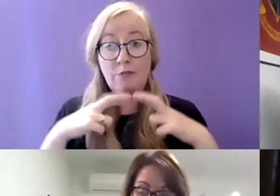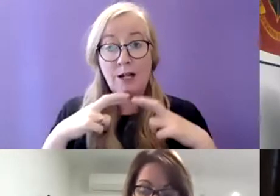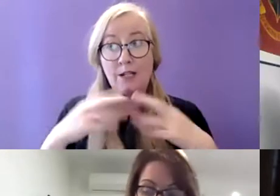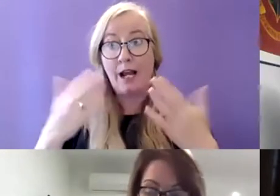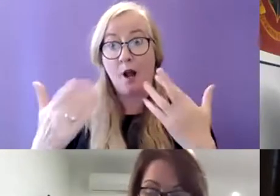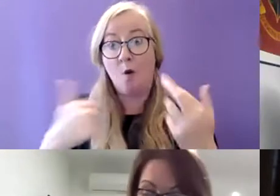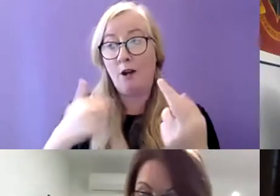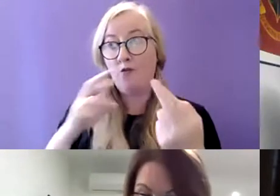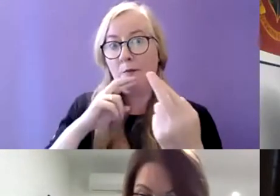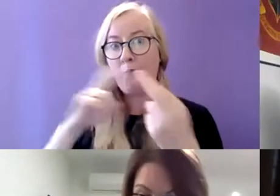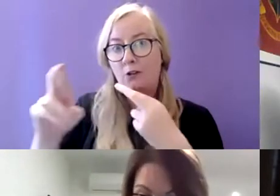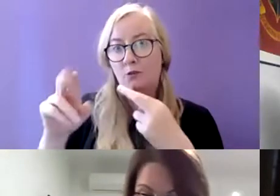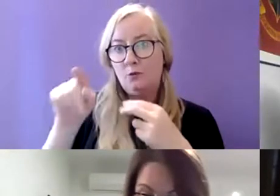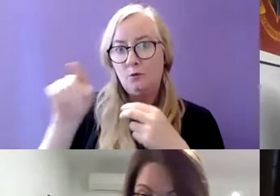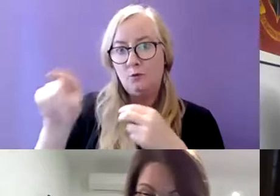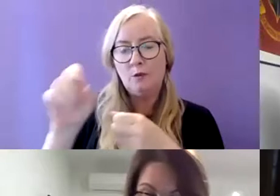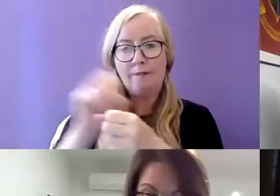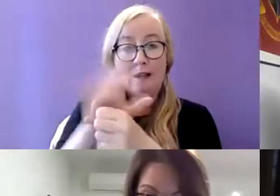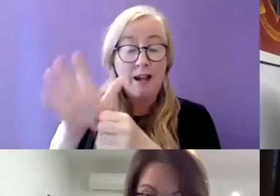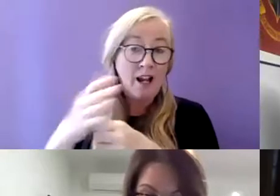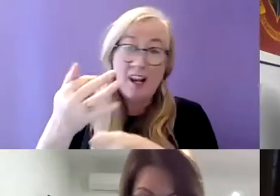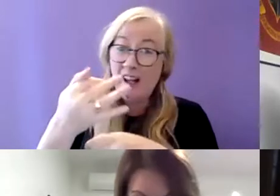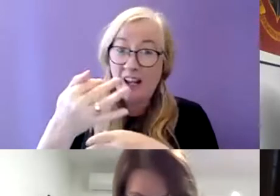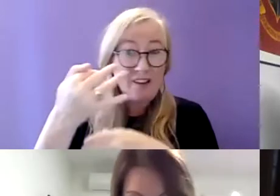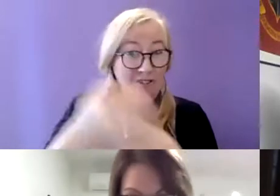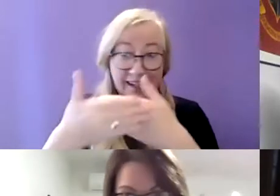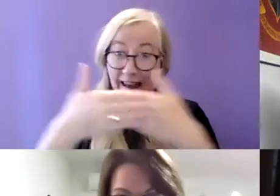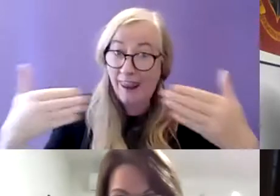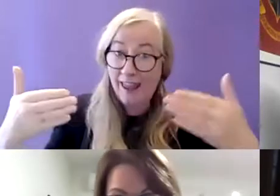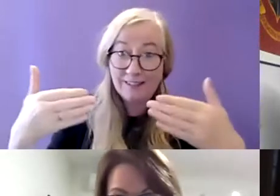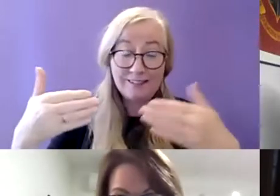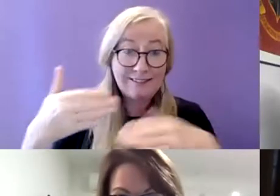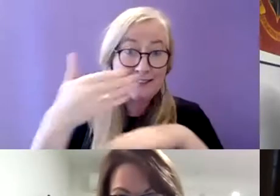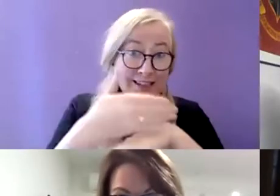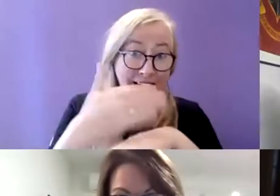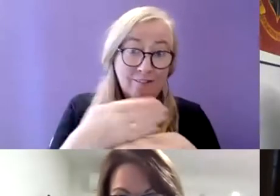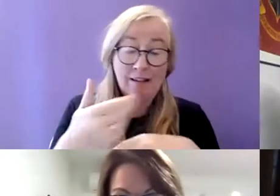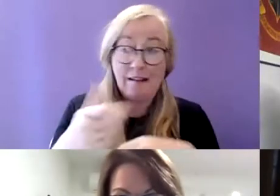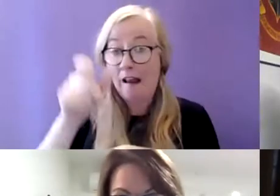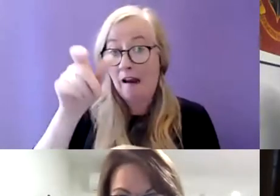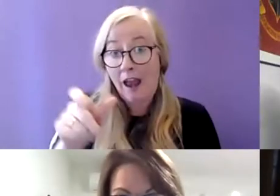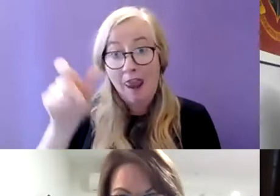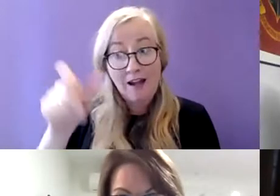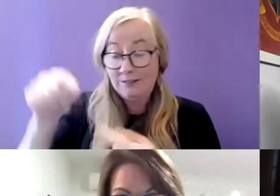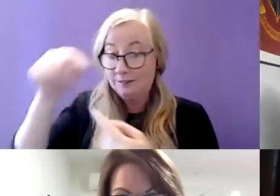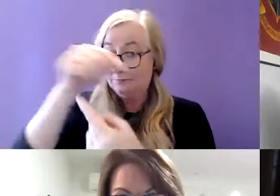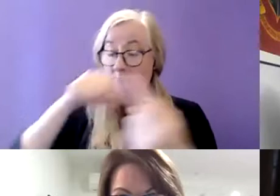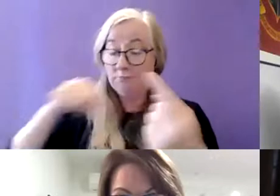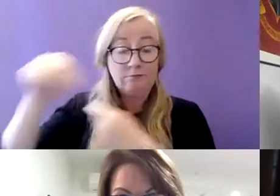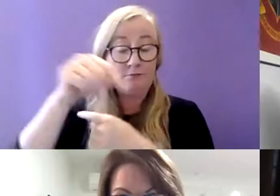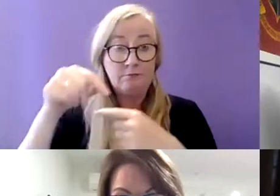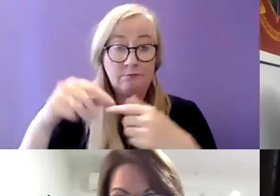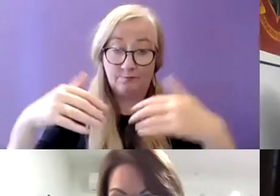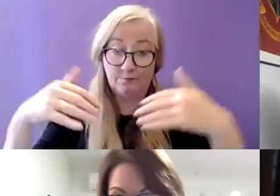pandemic and our frontline staff our volunteers and our clients just have been absolutely amazing